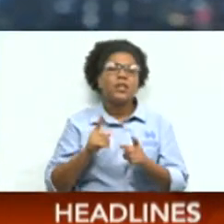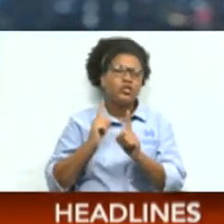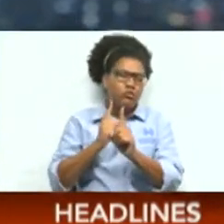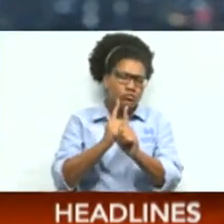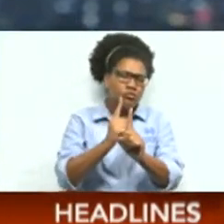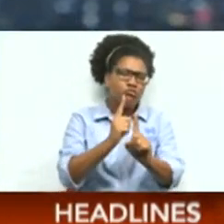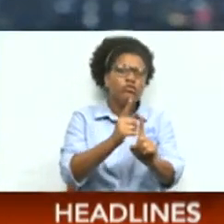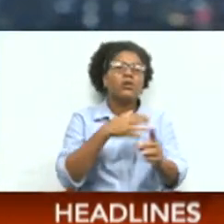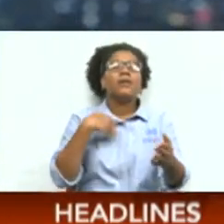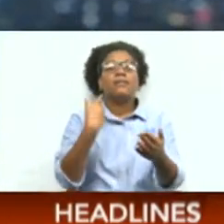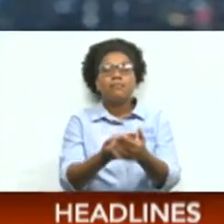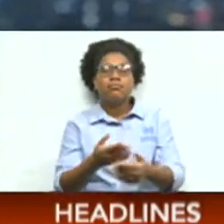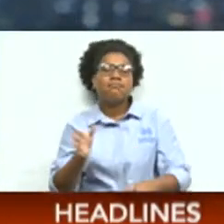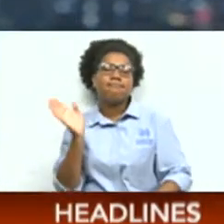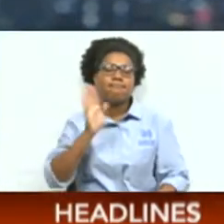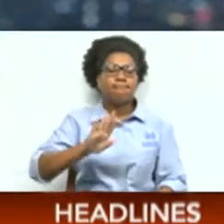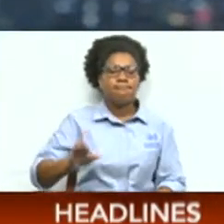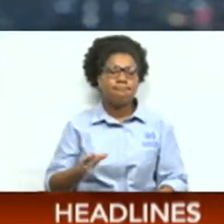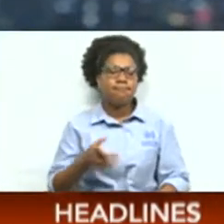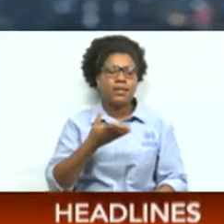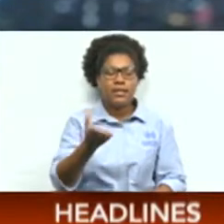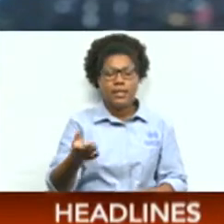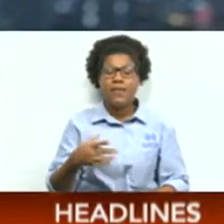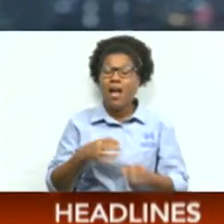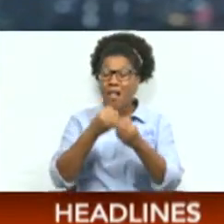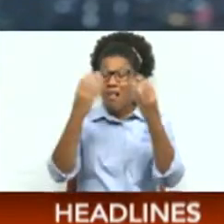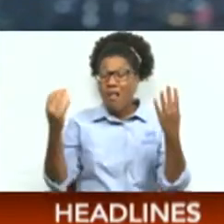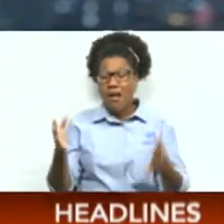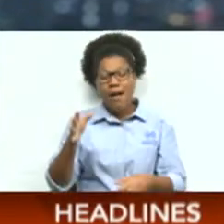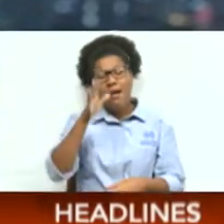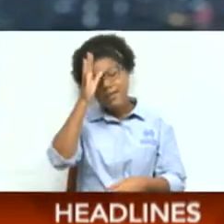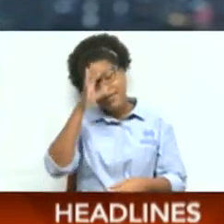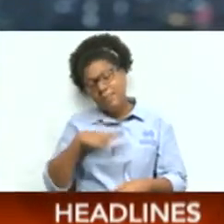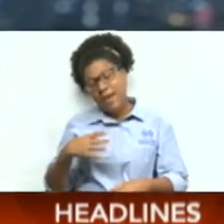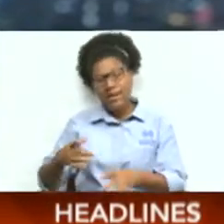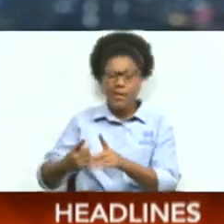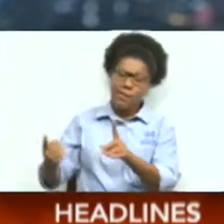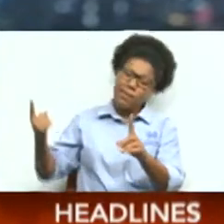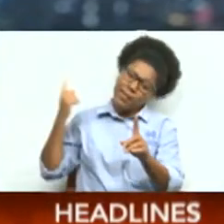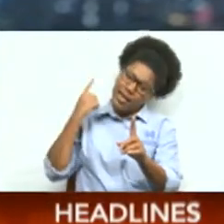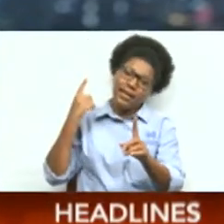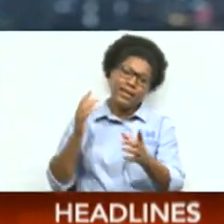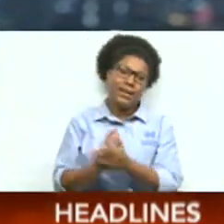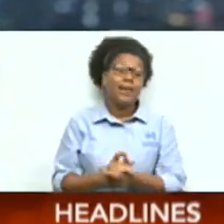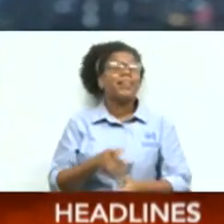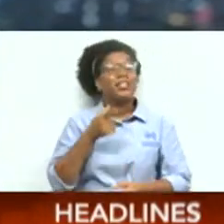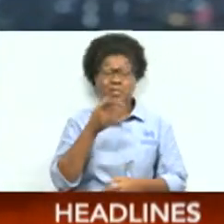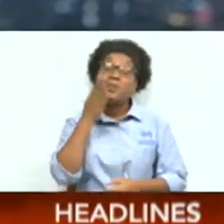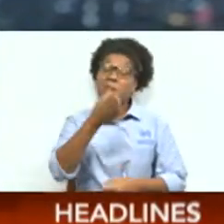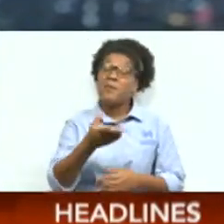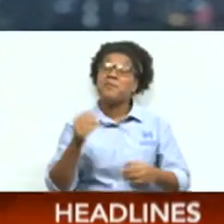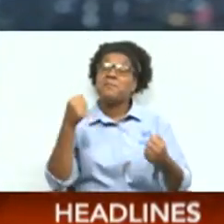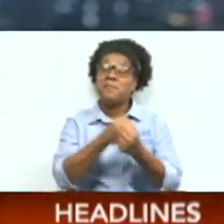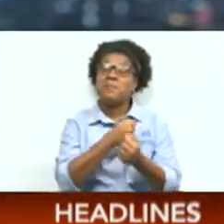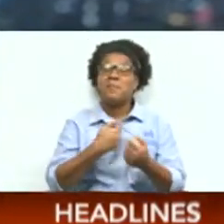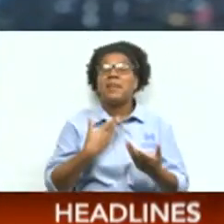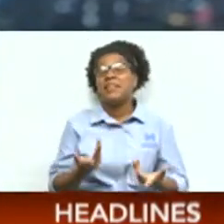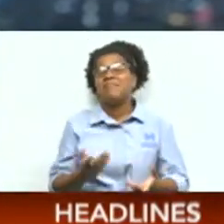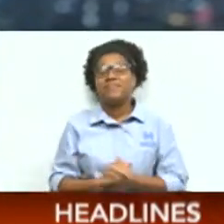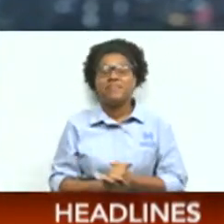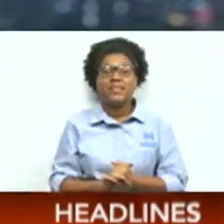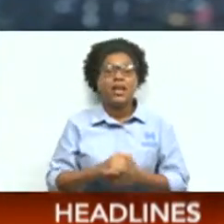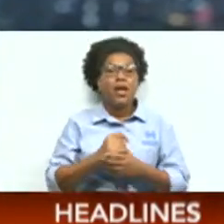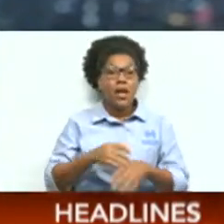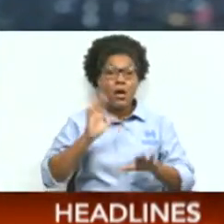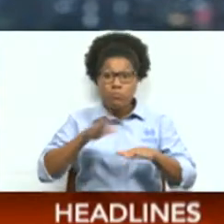line in style, leaving scores of male competitors in her trail. She definitely would have beaten me. Well, TNT netball